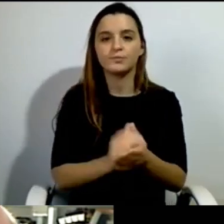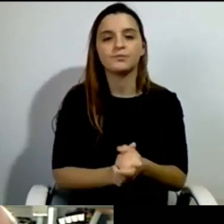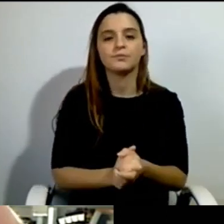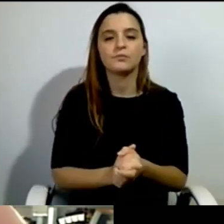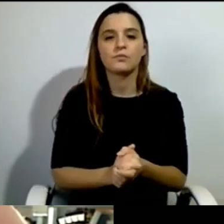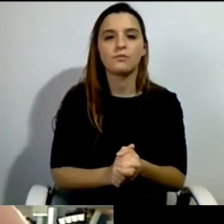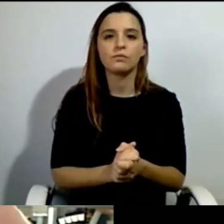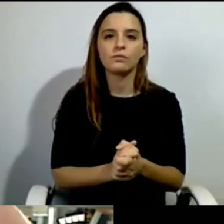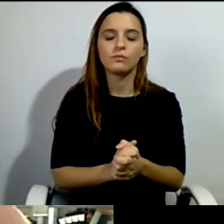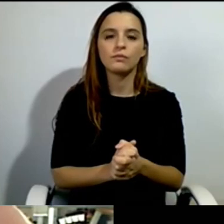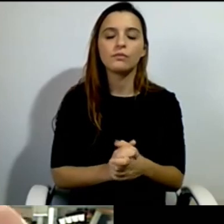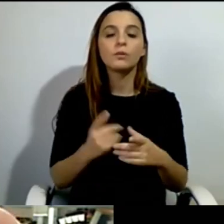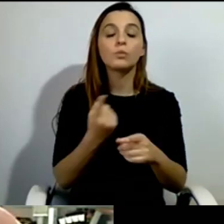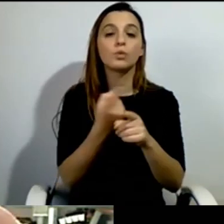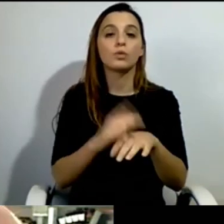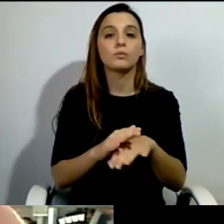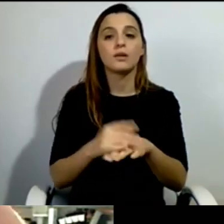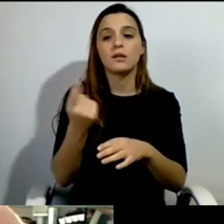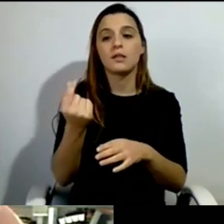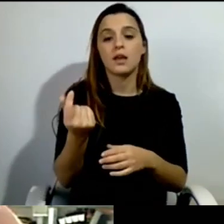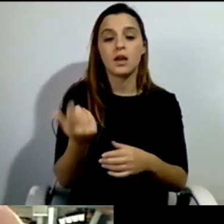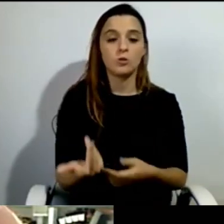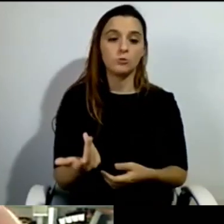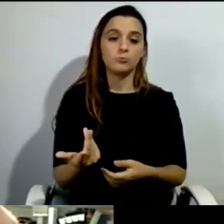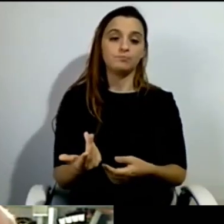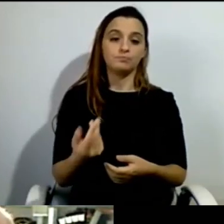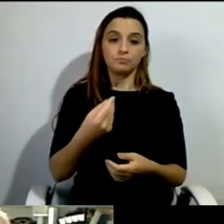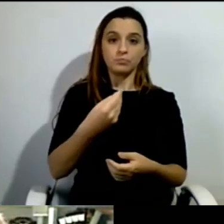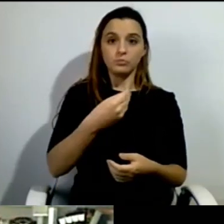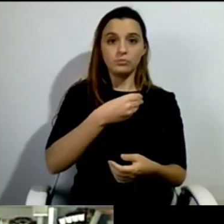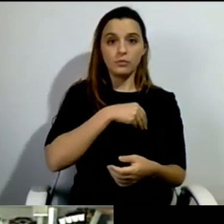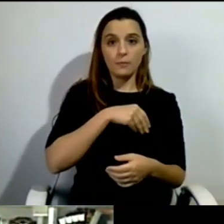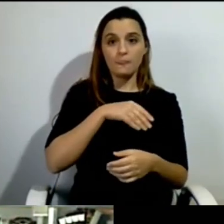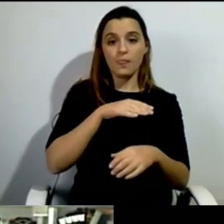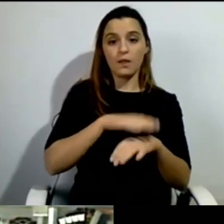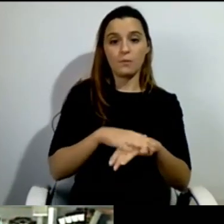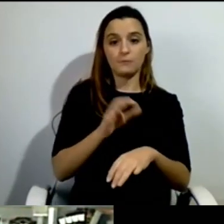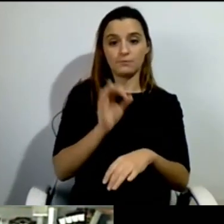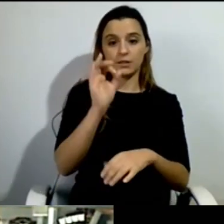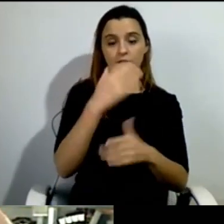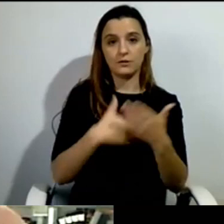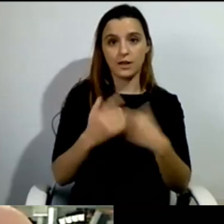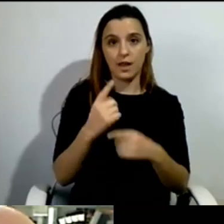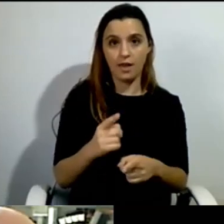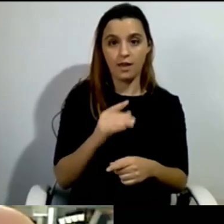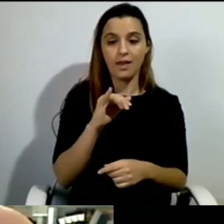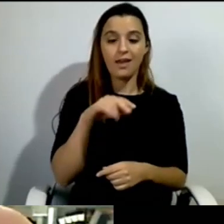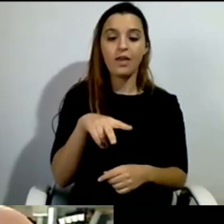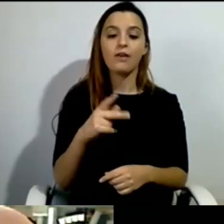because of your invalidity. It's called invalidity. I'm sorry, but that's the truth. So,